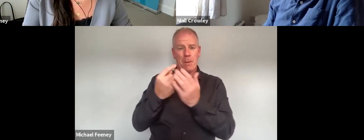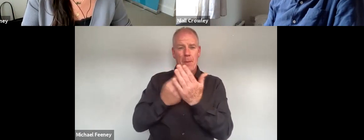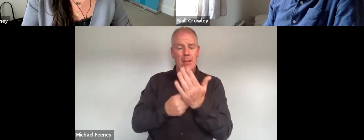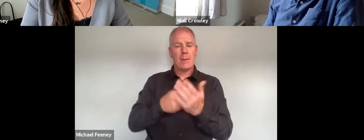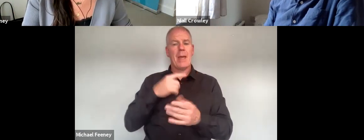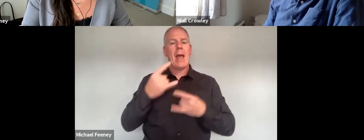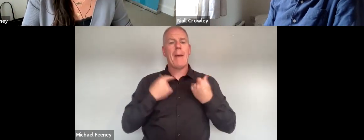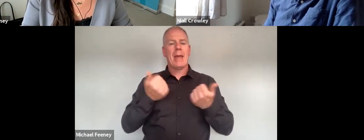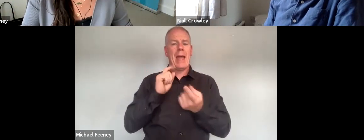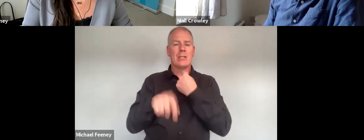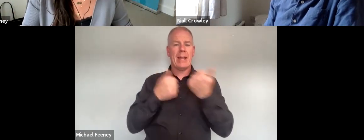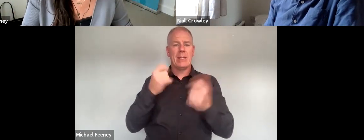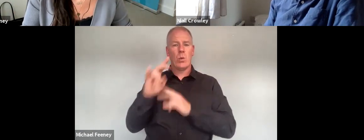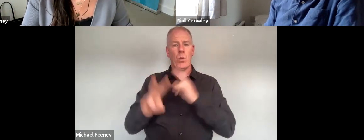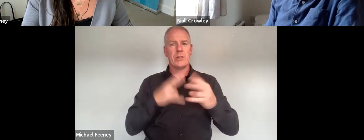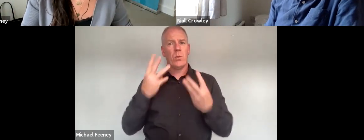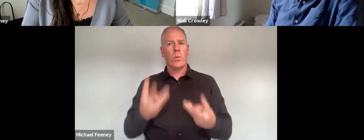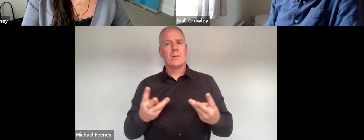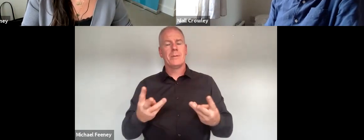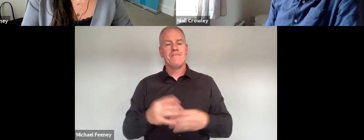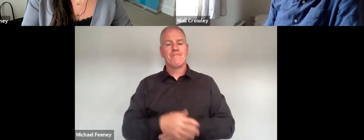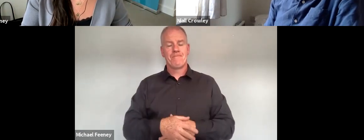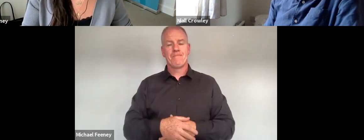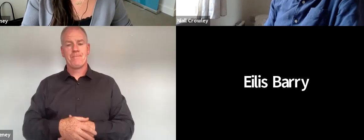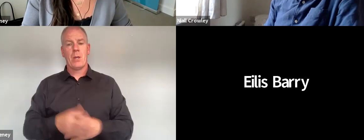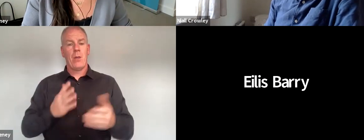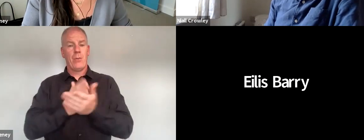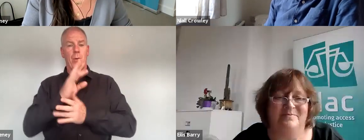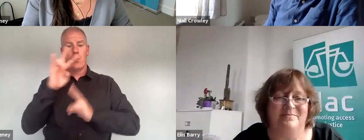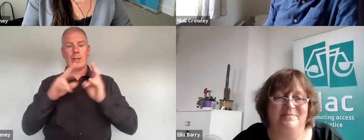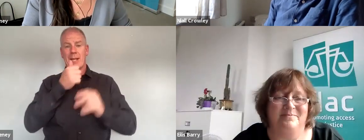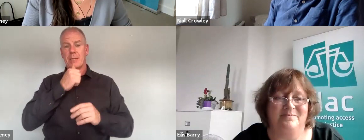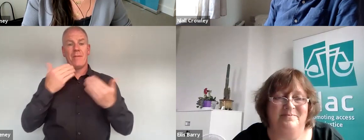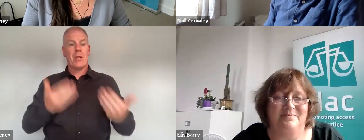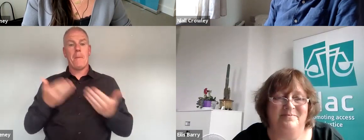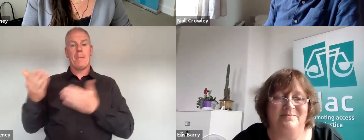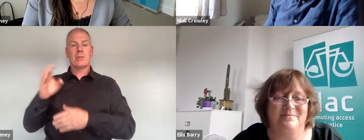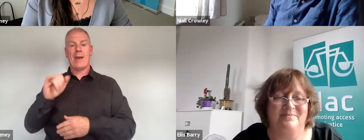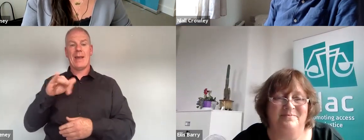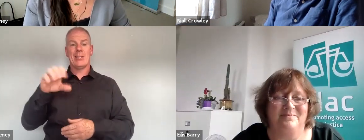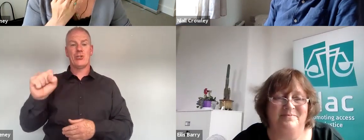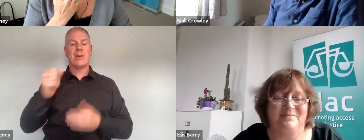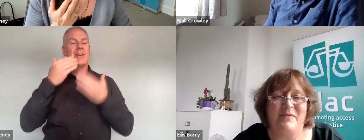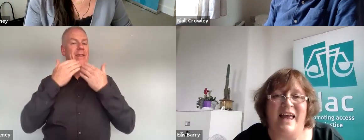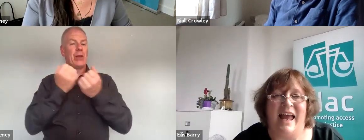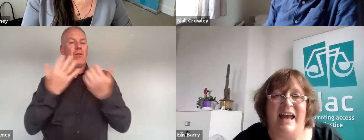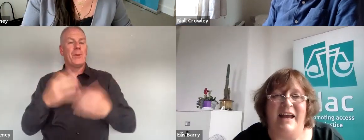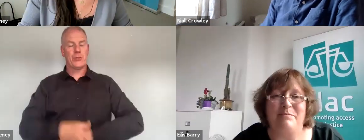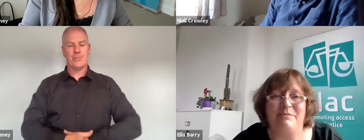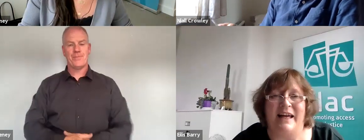happy to answer any further questions on it in the question section but for now I'll hand back over to Eilish and thank you very much